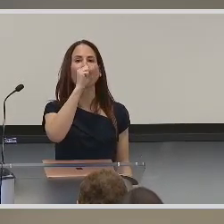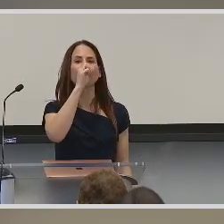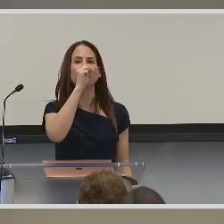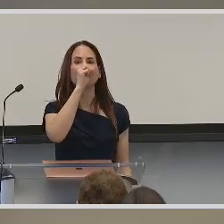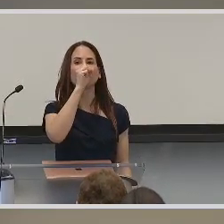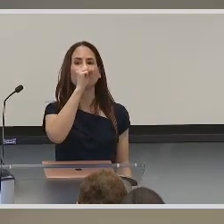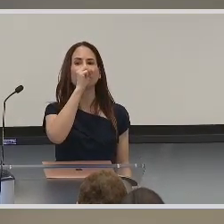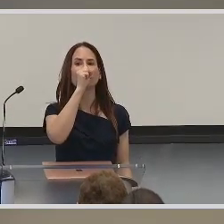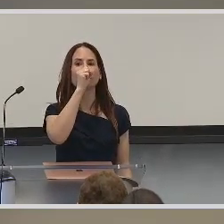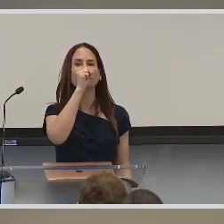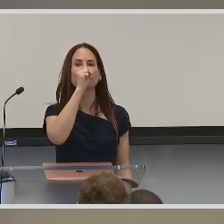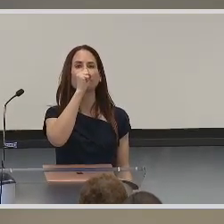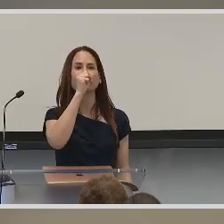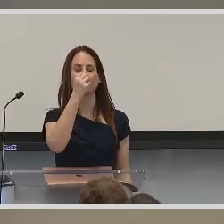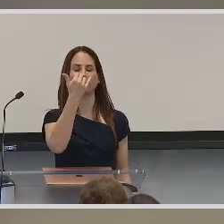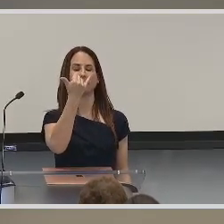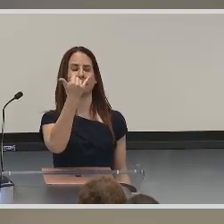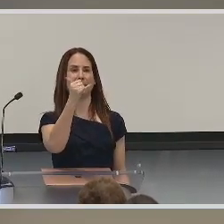Orange.